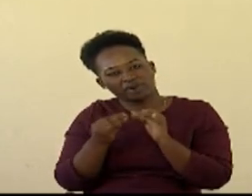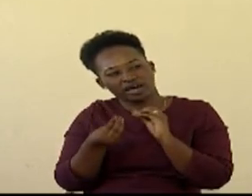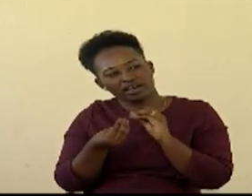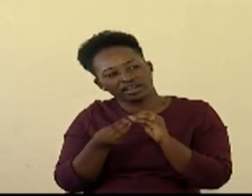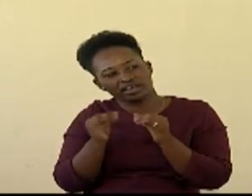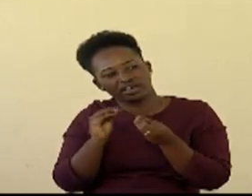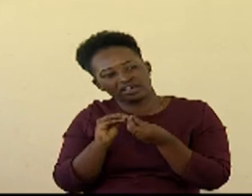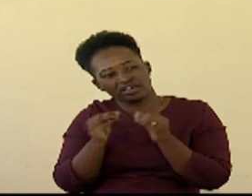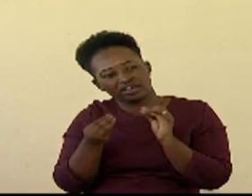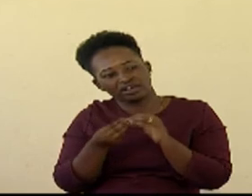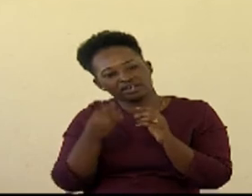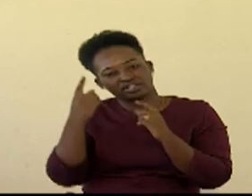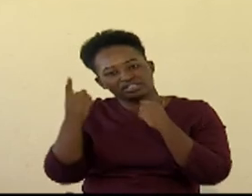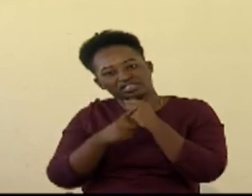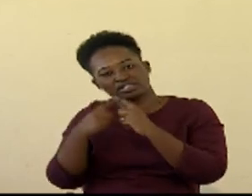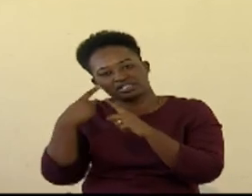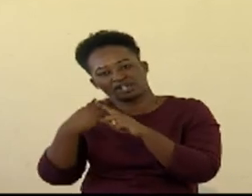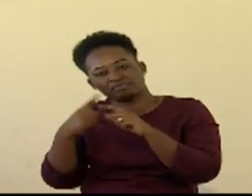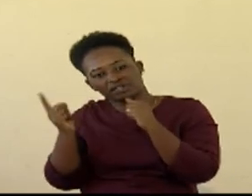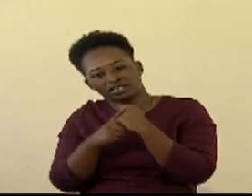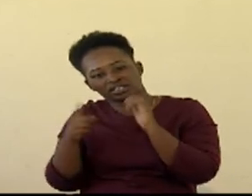six times six 36